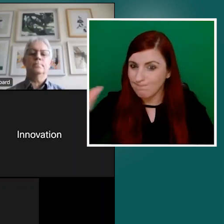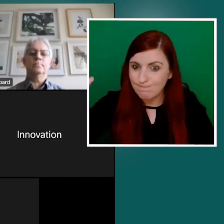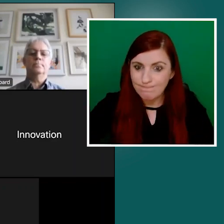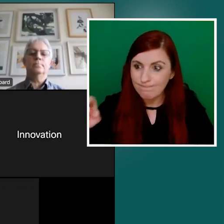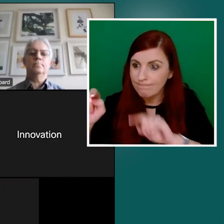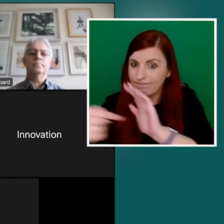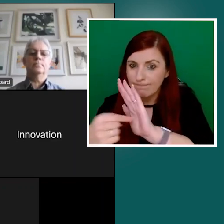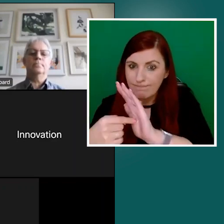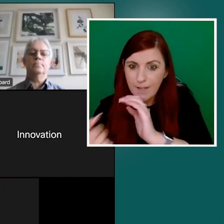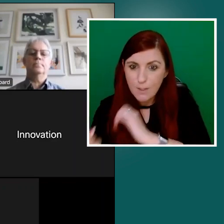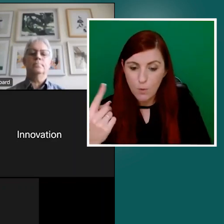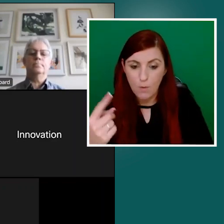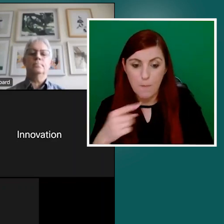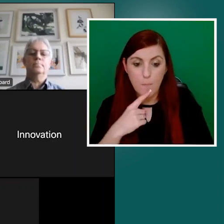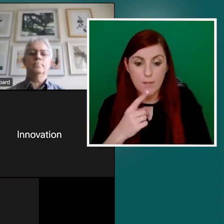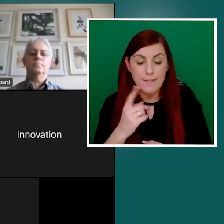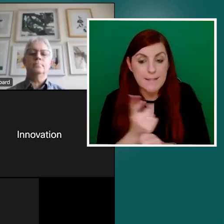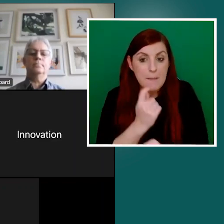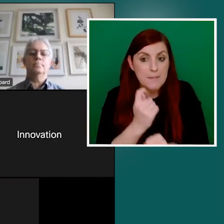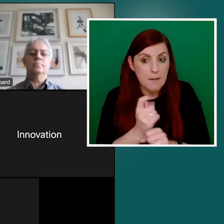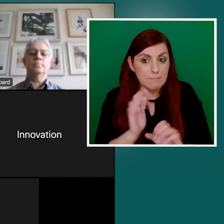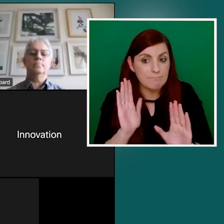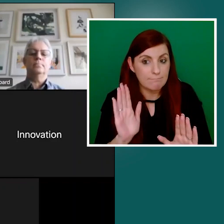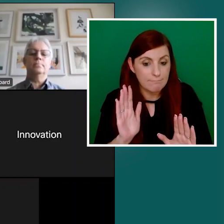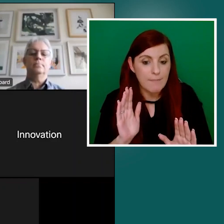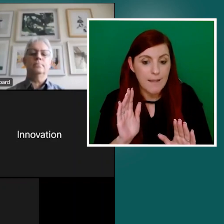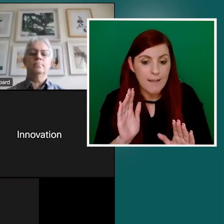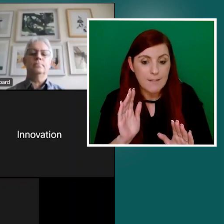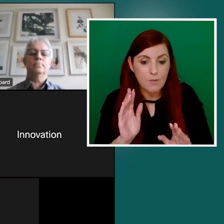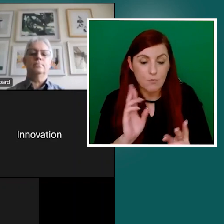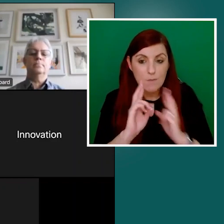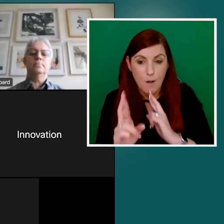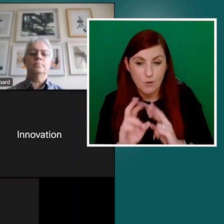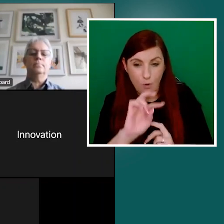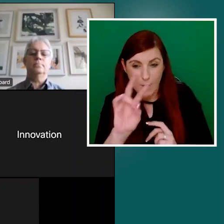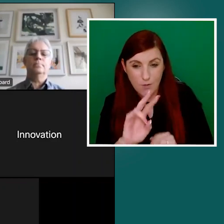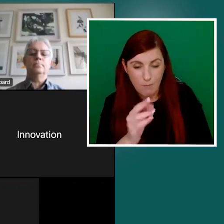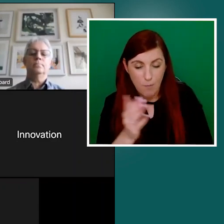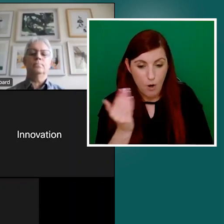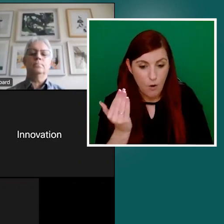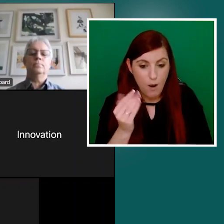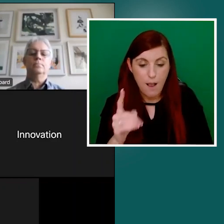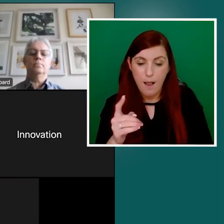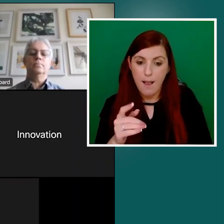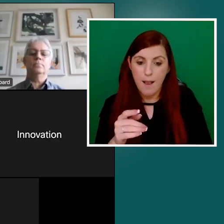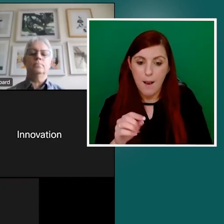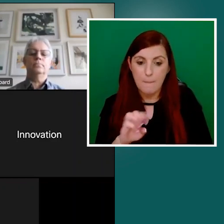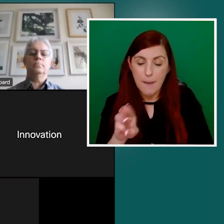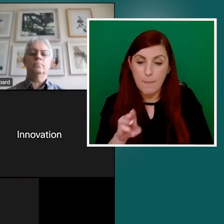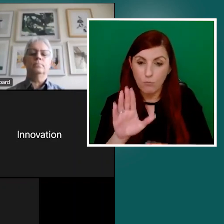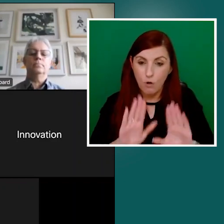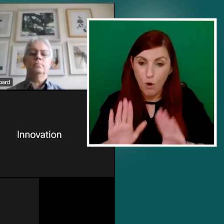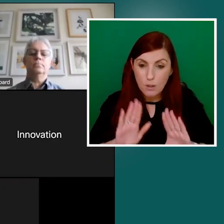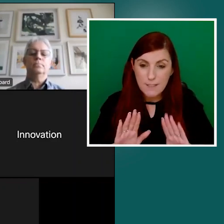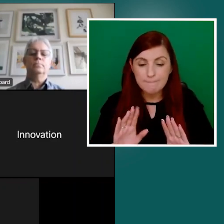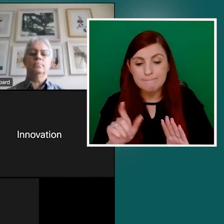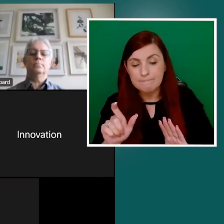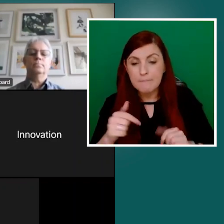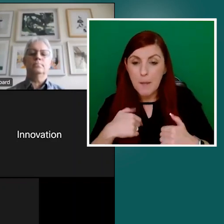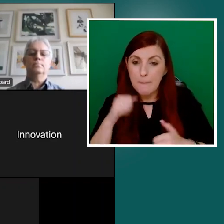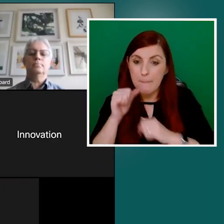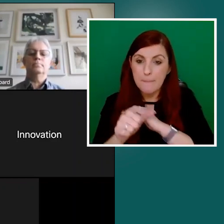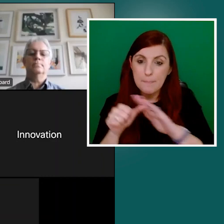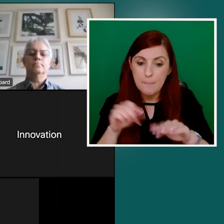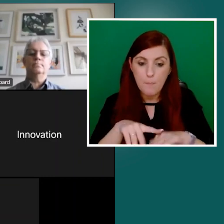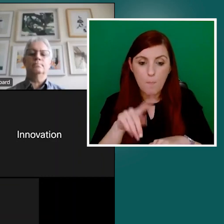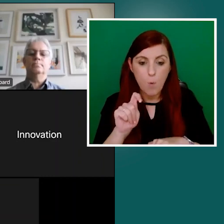meant, you know, in answer to your question at the start, are people reluctant? And my experience has been to a